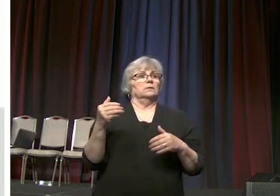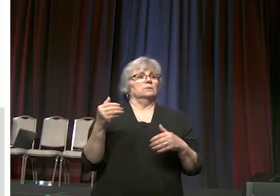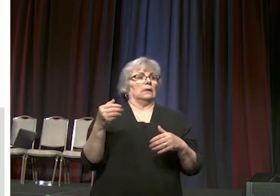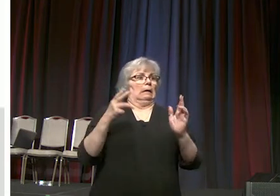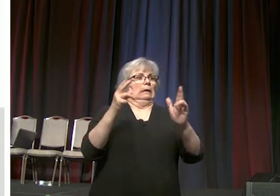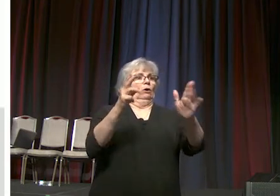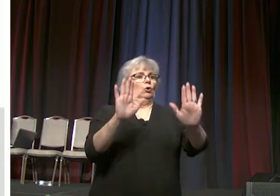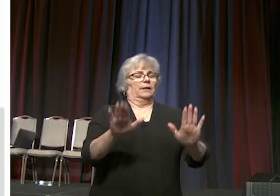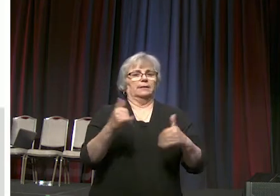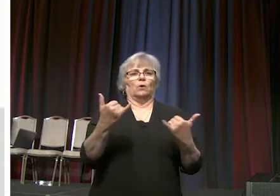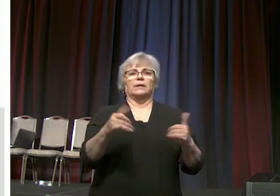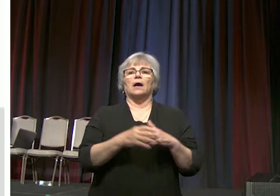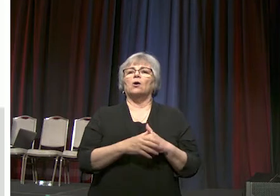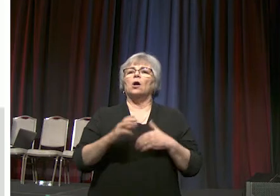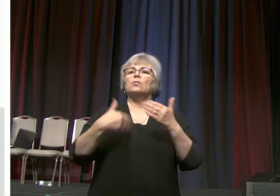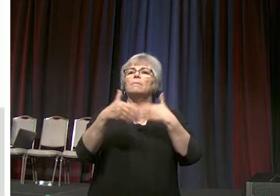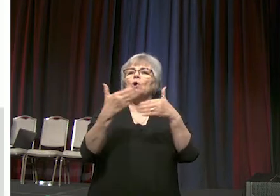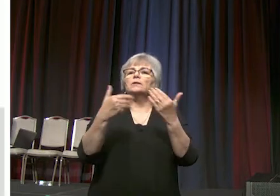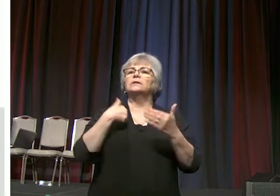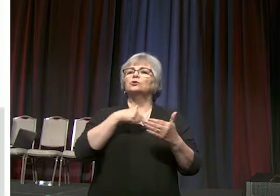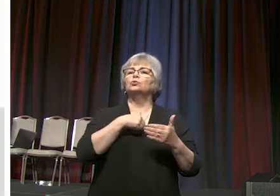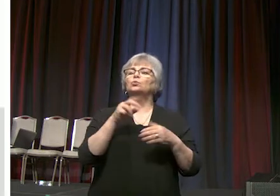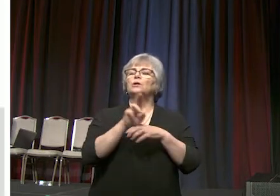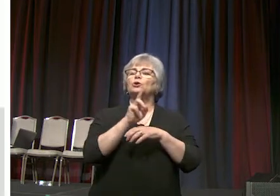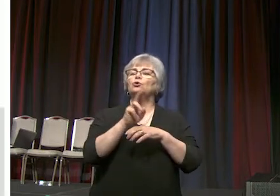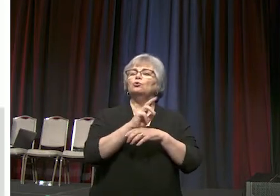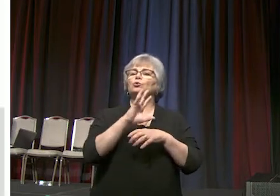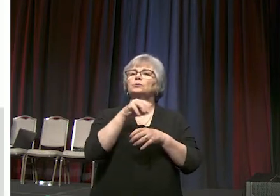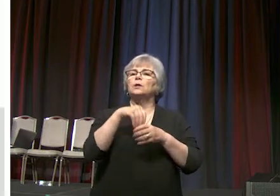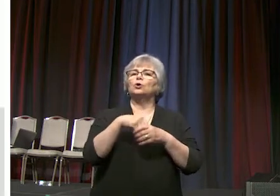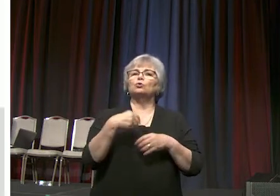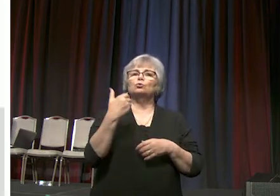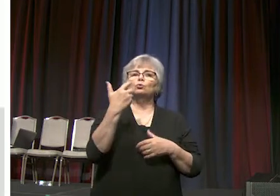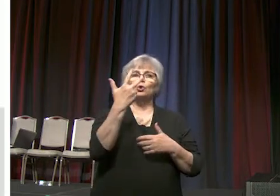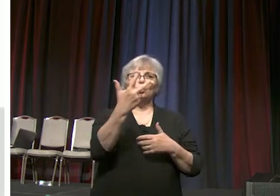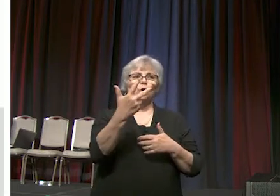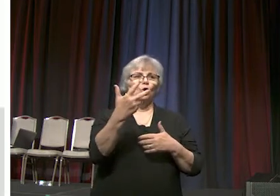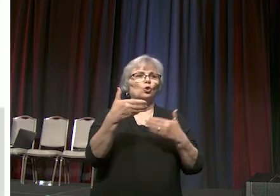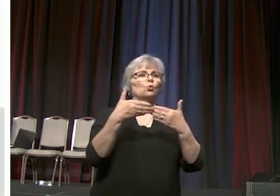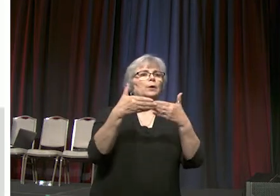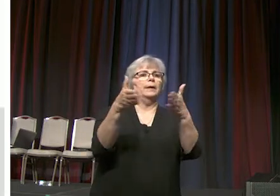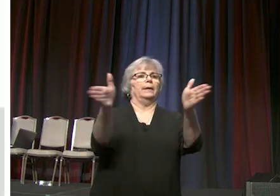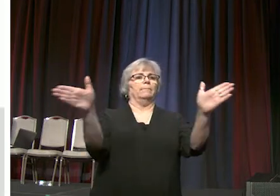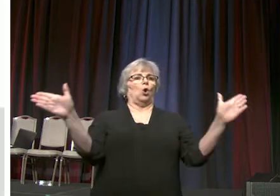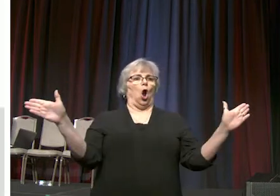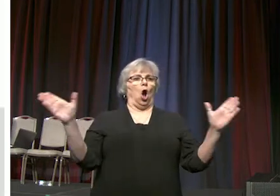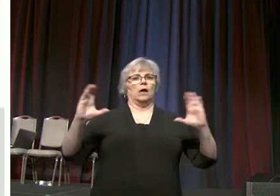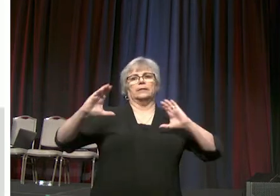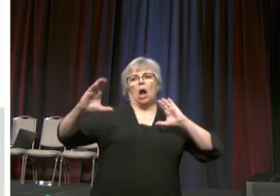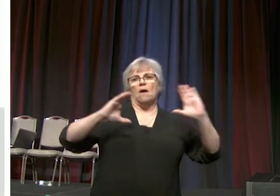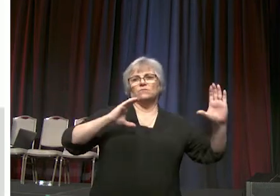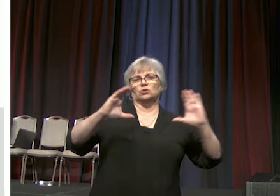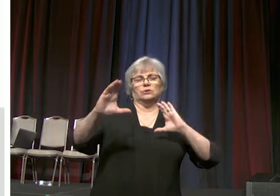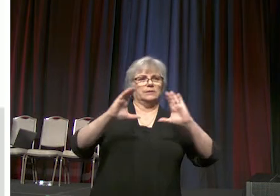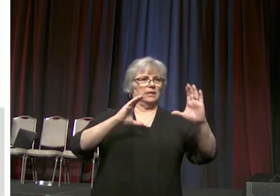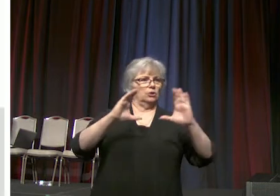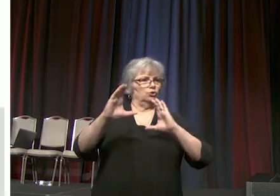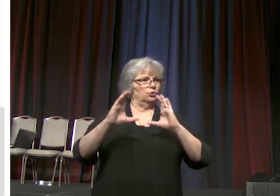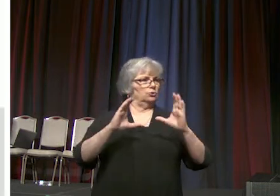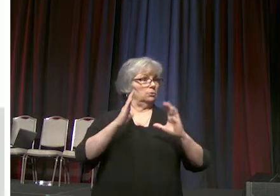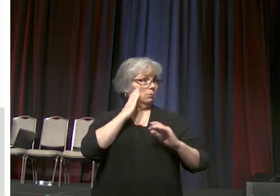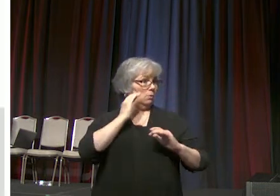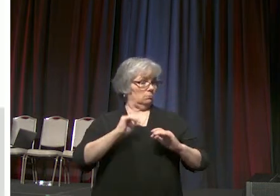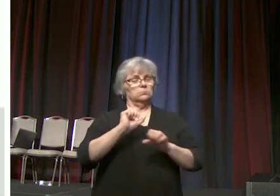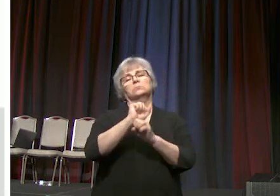hastily uh the process we used uh included three uh broad-based conversations so that the work